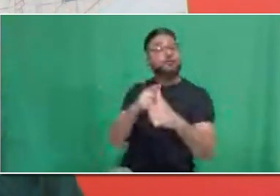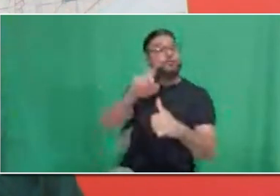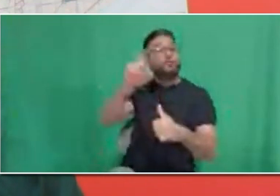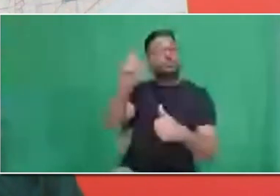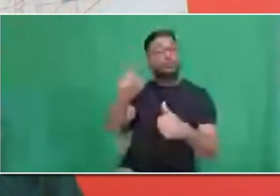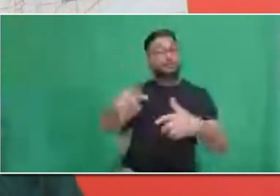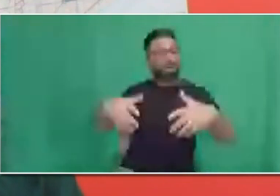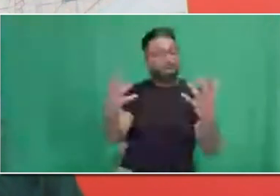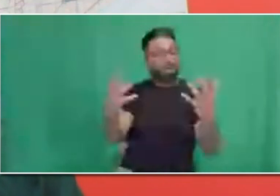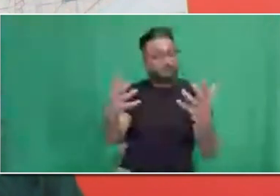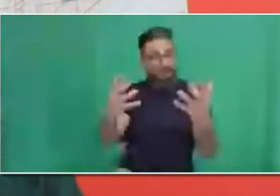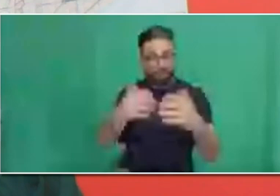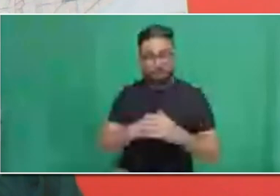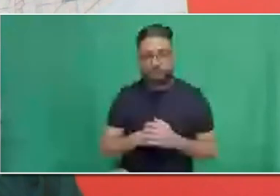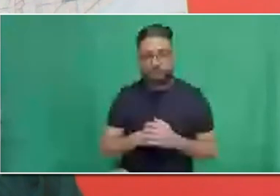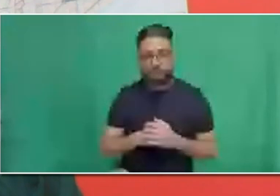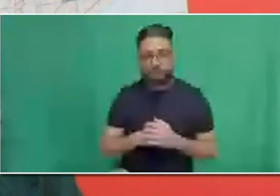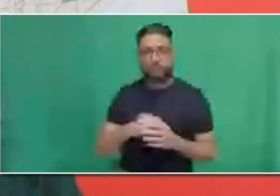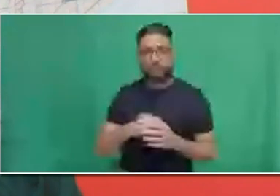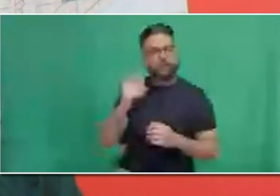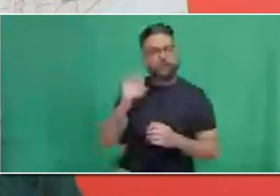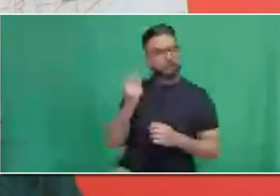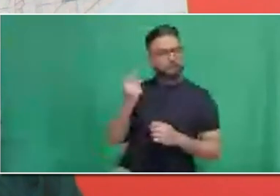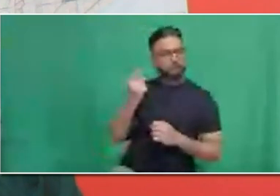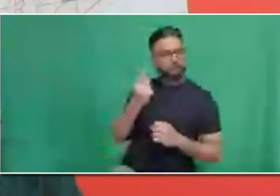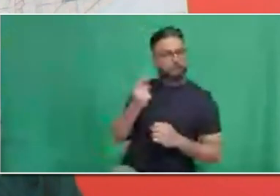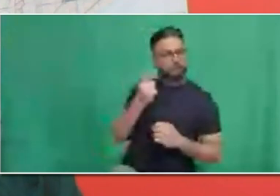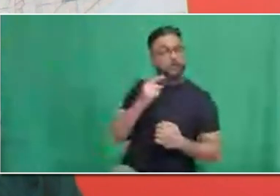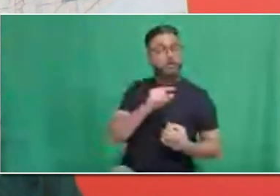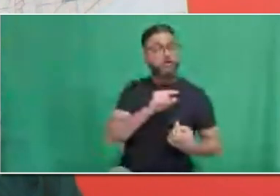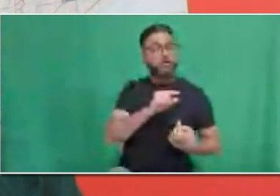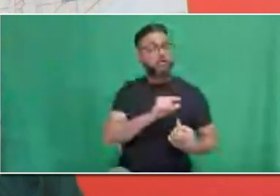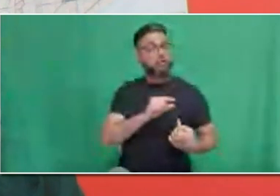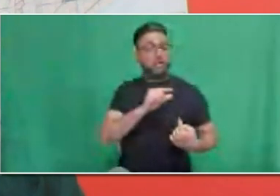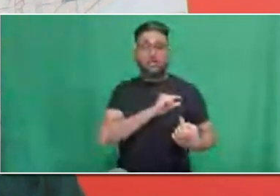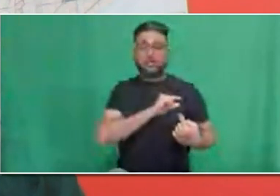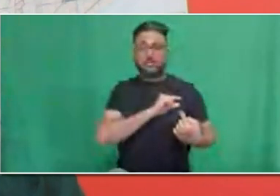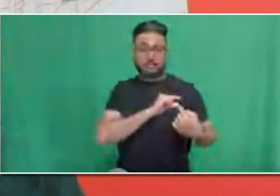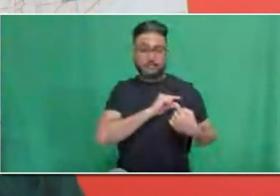would need in order to get hired by the TTC in a position.